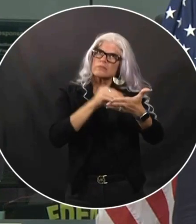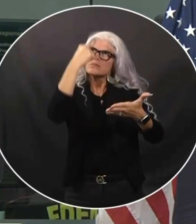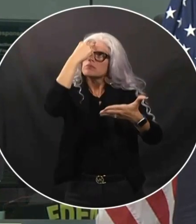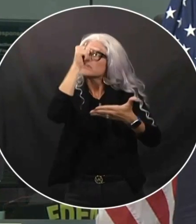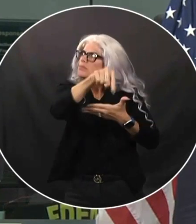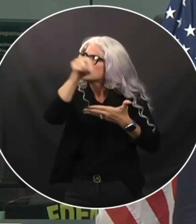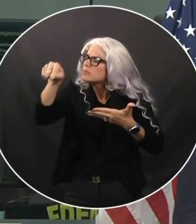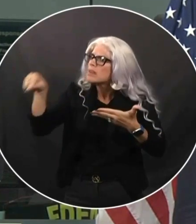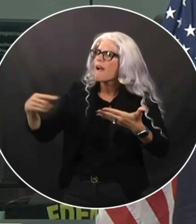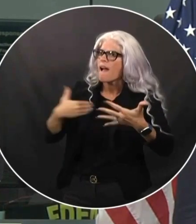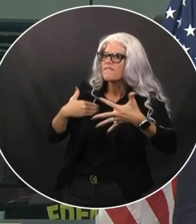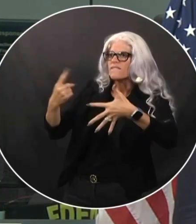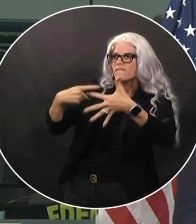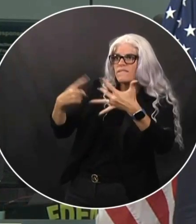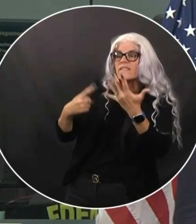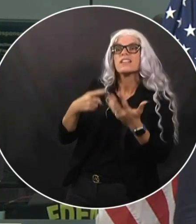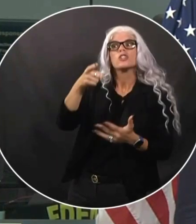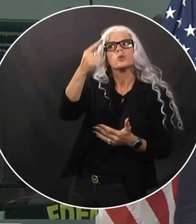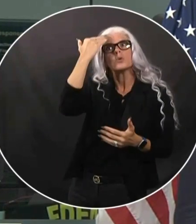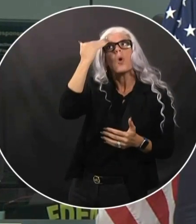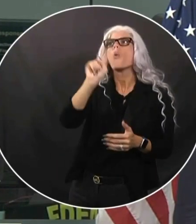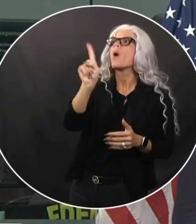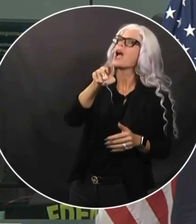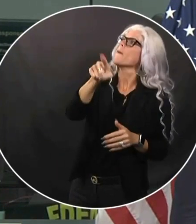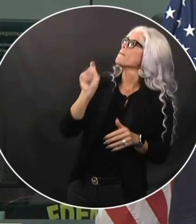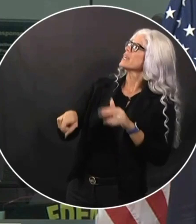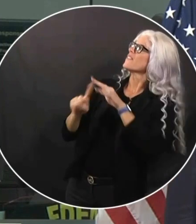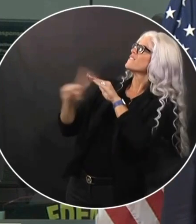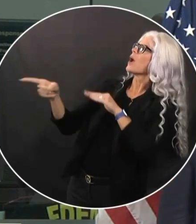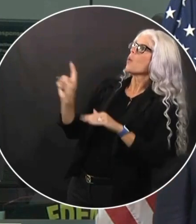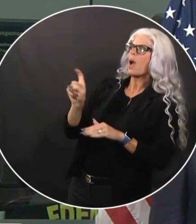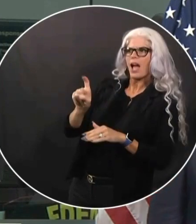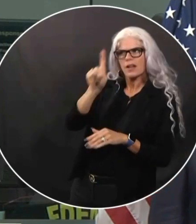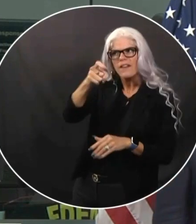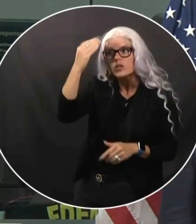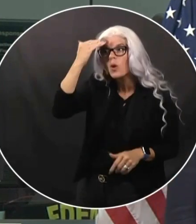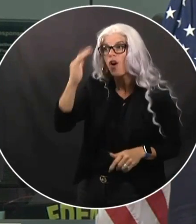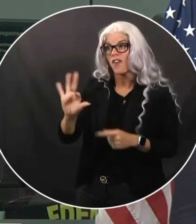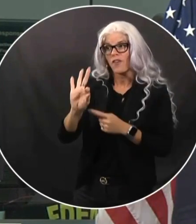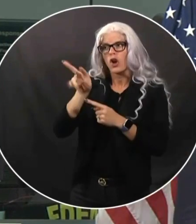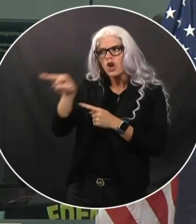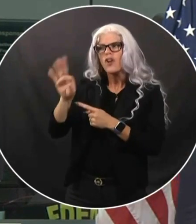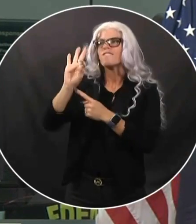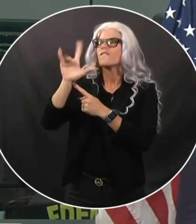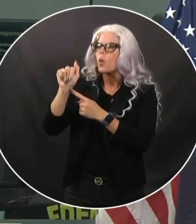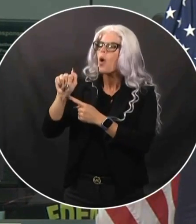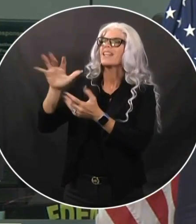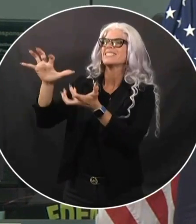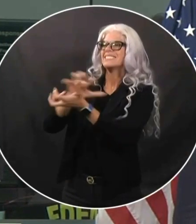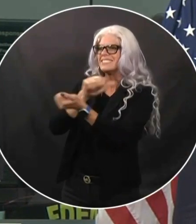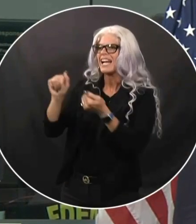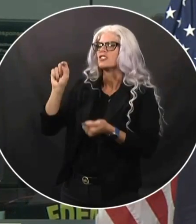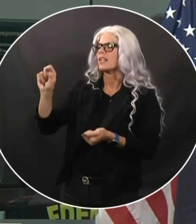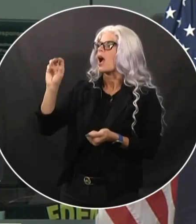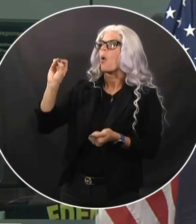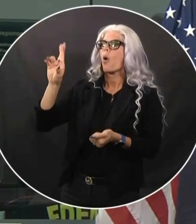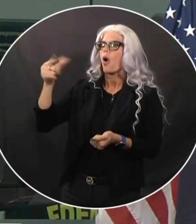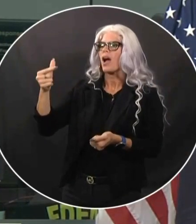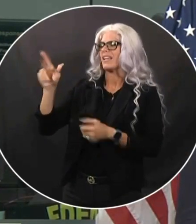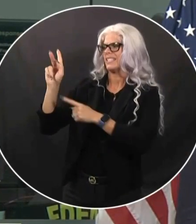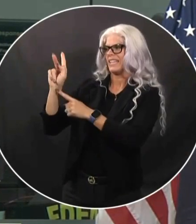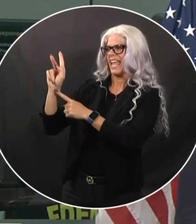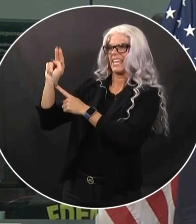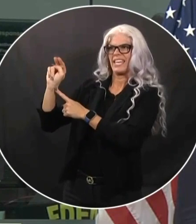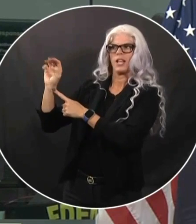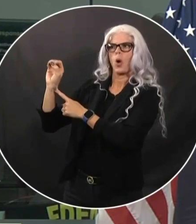zone. You can visit floridadisaster.org slash know or plan